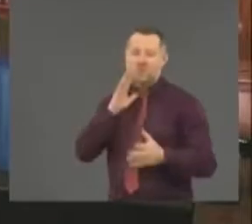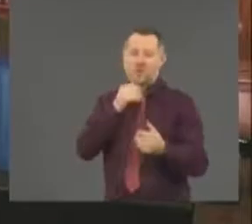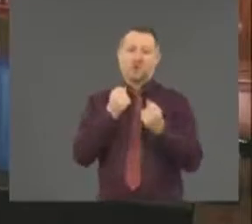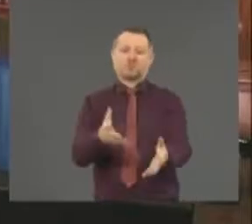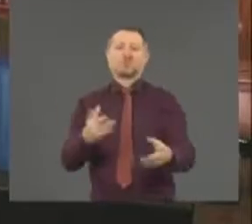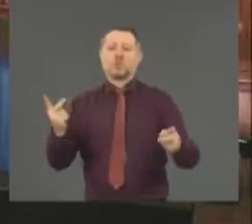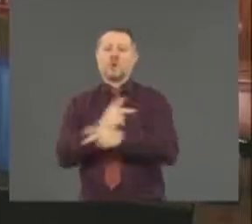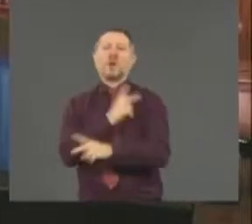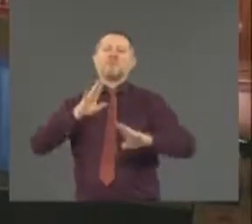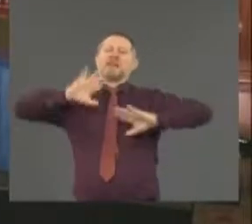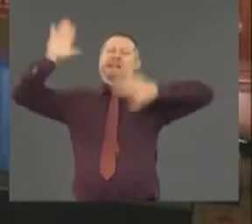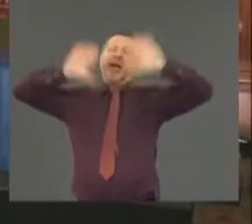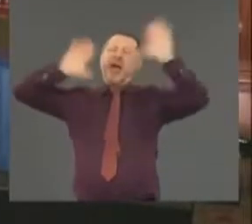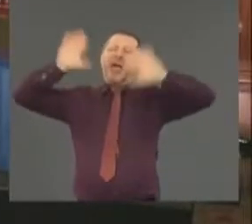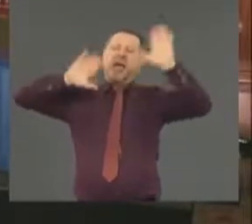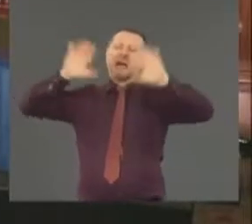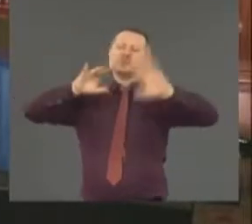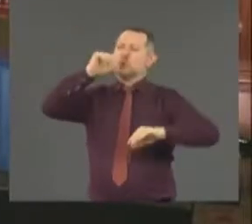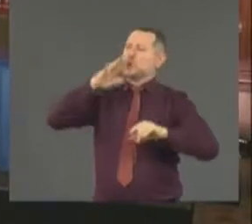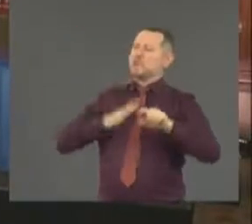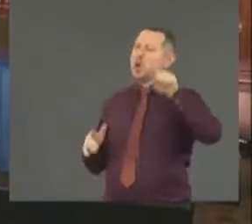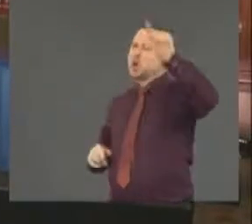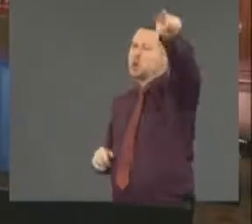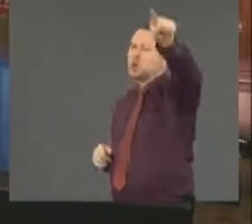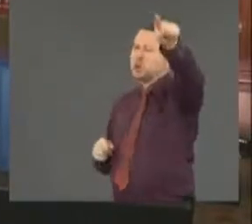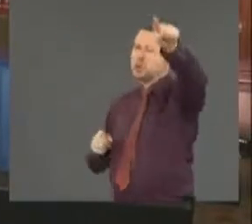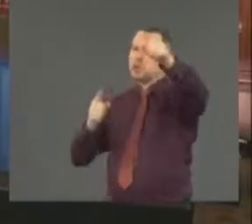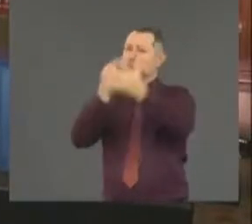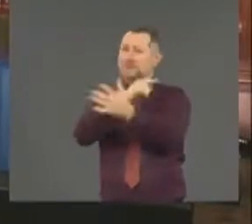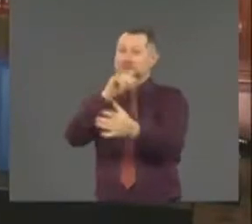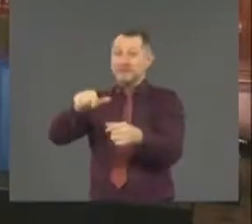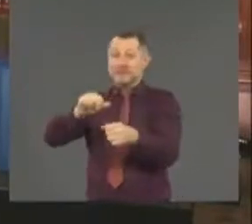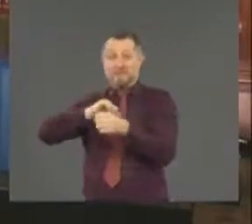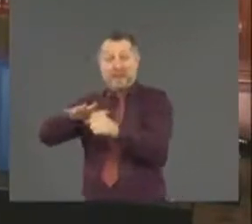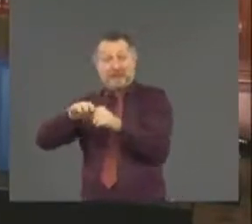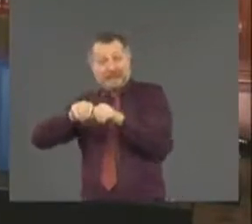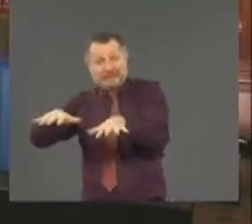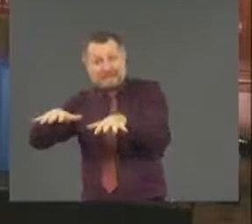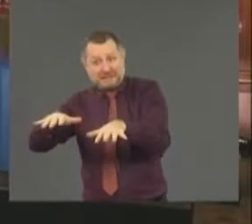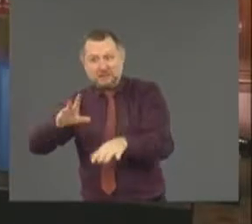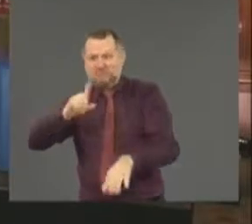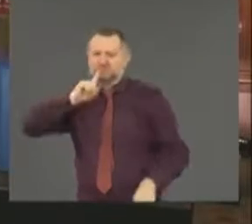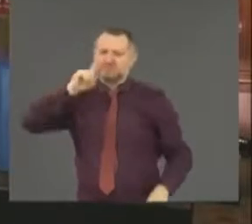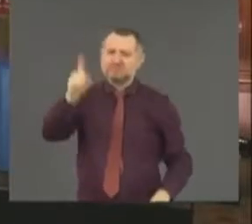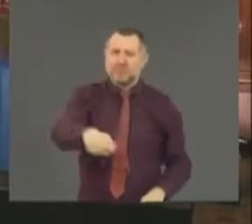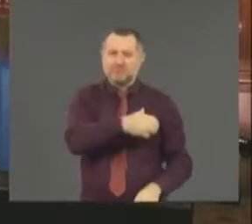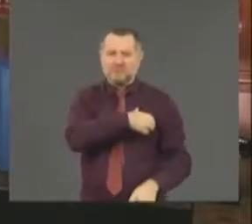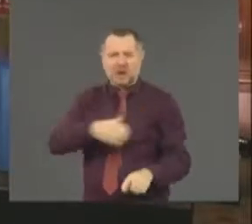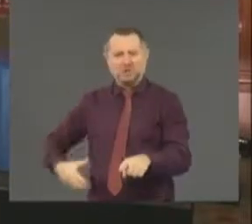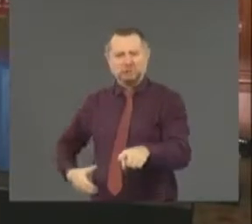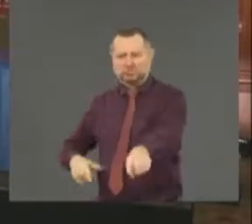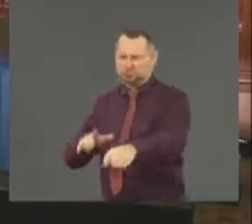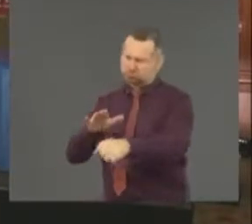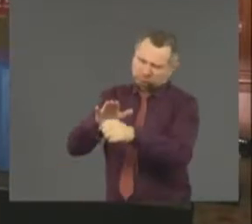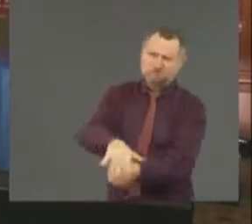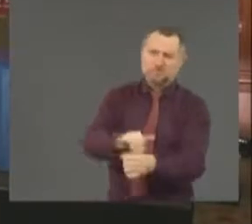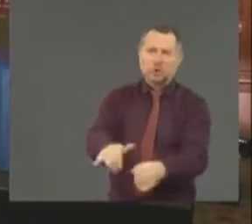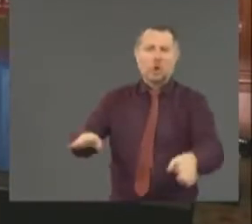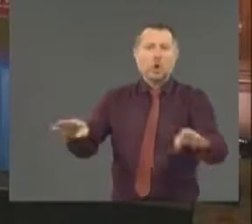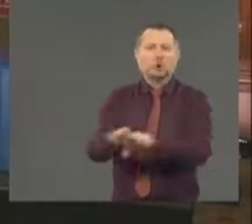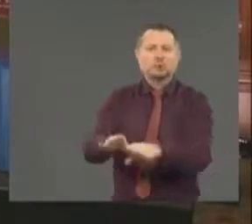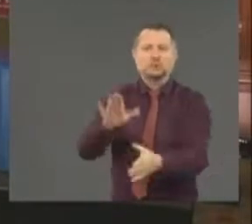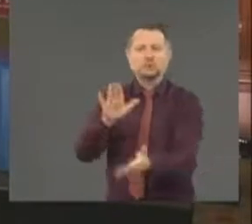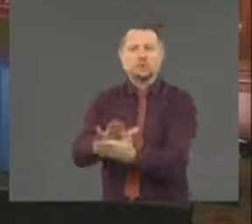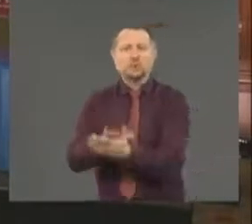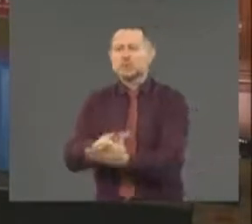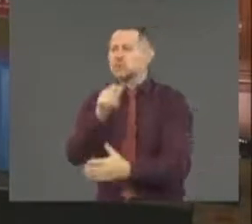you overruled the mayor earlier in the pandemic regarding closing schools. So why is this any different? Why can't you utilize your emergency powers to